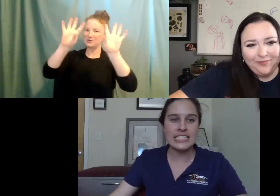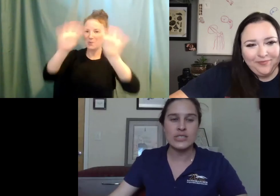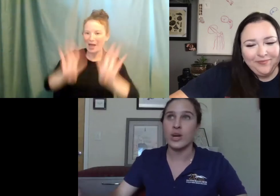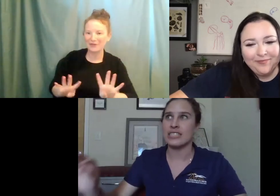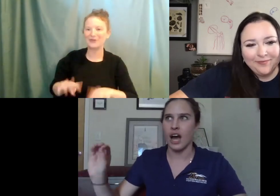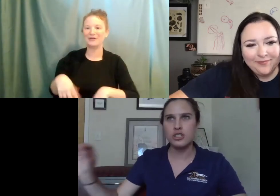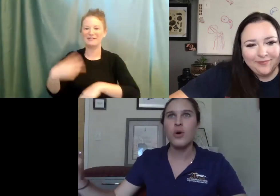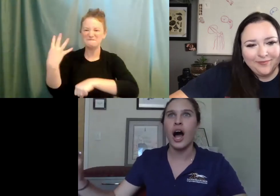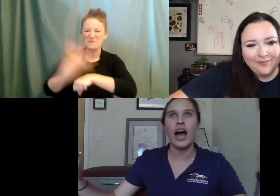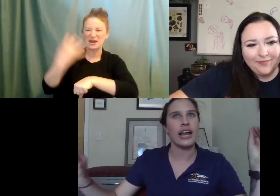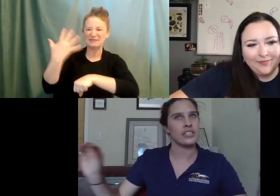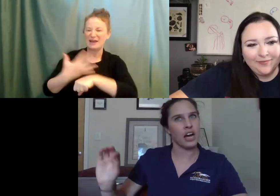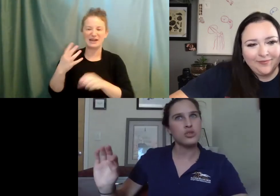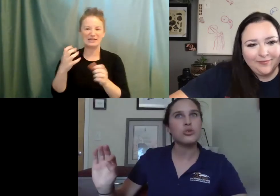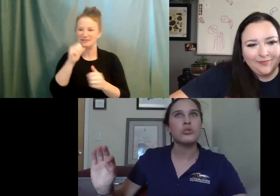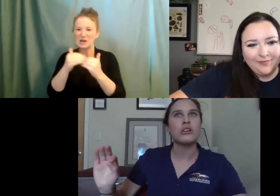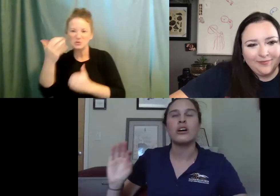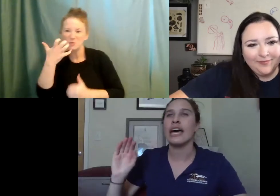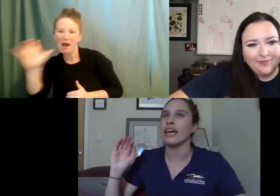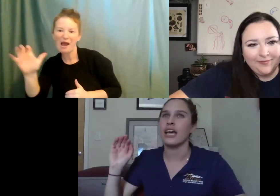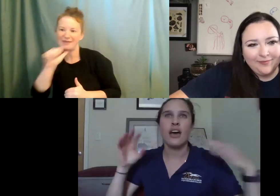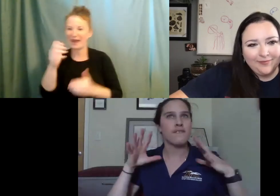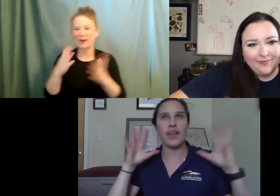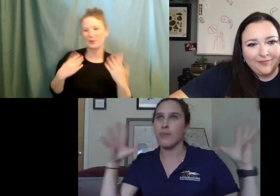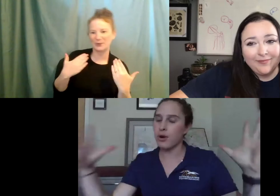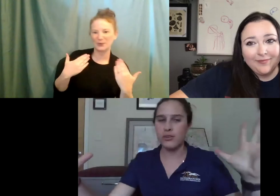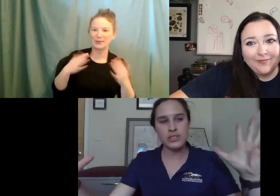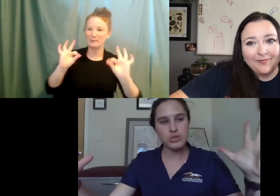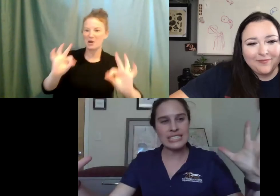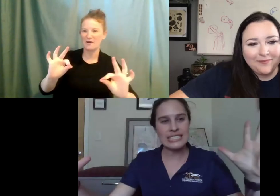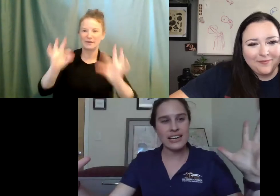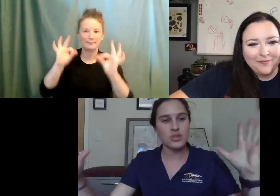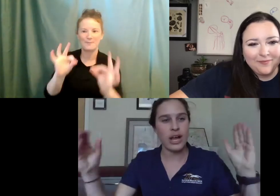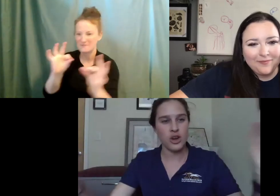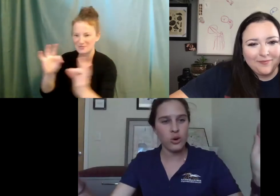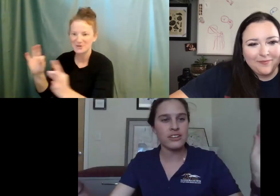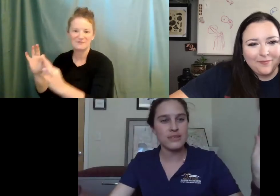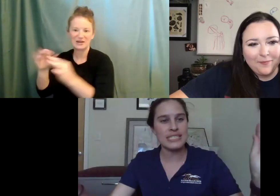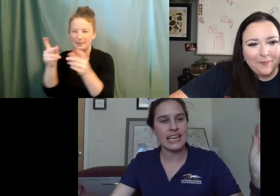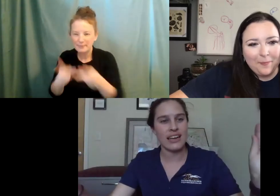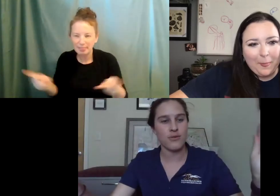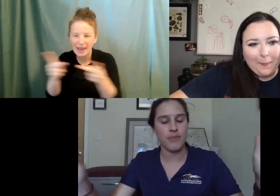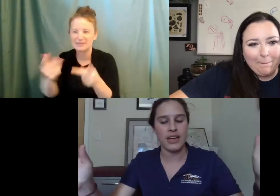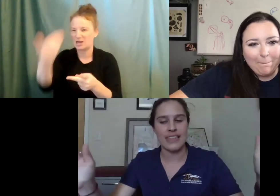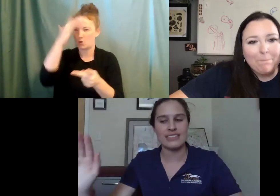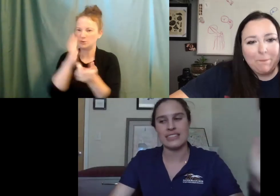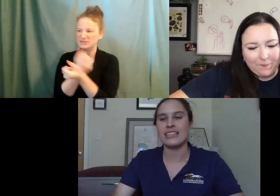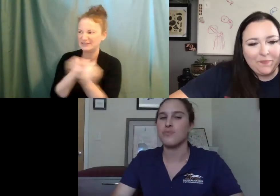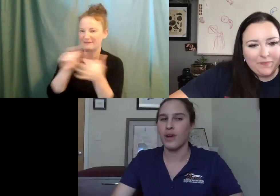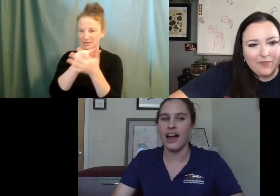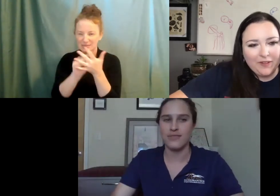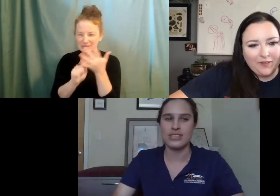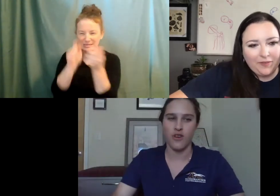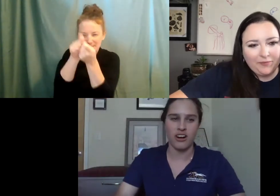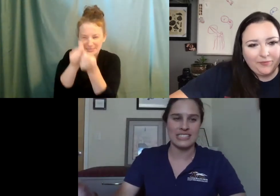five days when it's not too hot and it's not too cool and like find the perfect release site. So I know they're going to be safe, but that's,